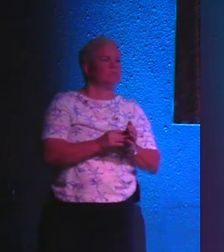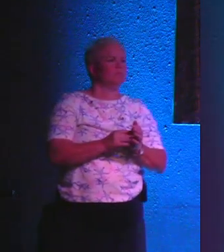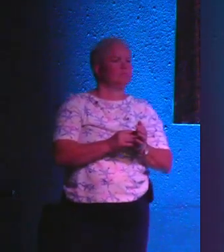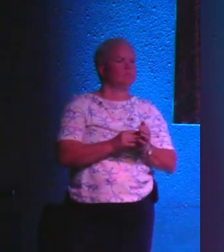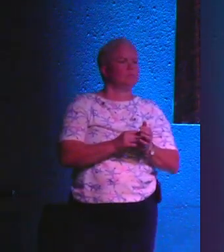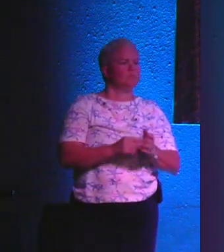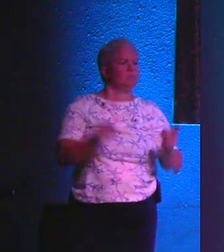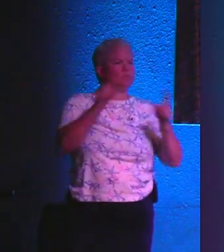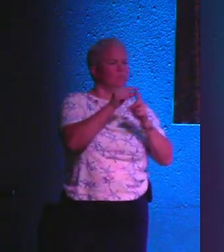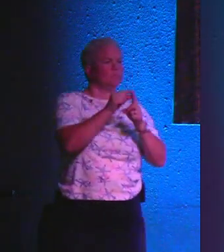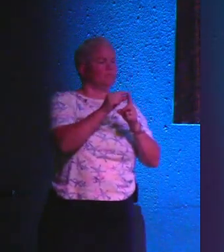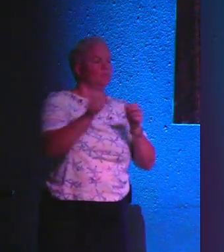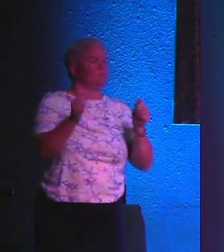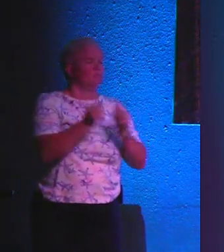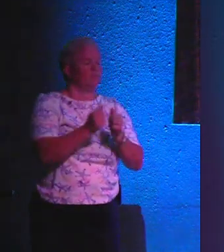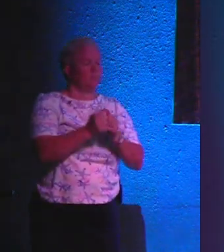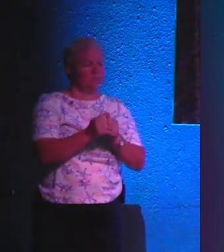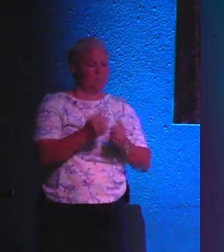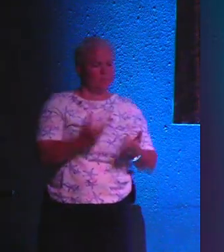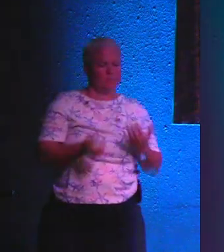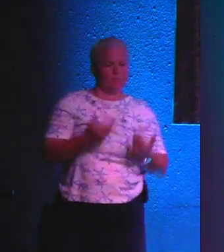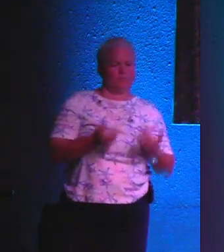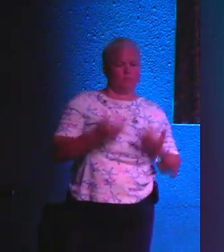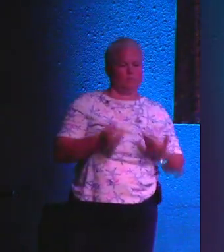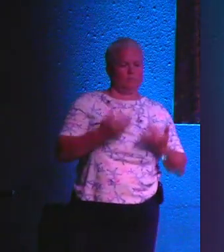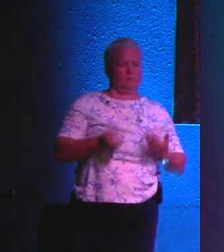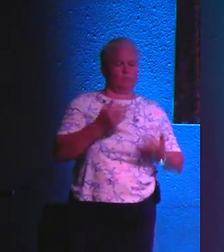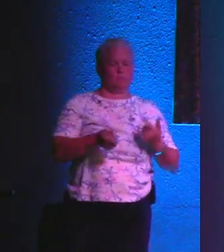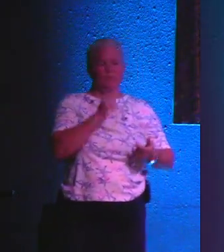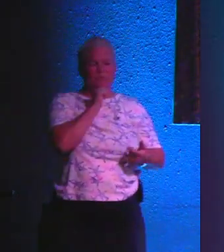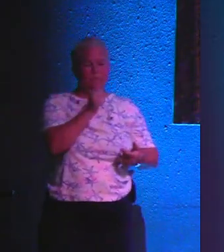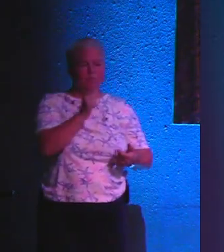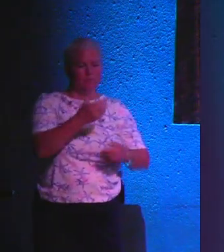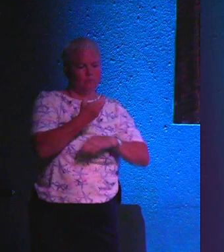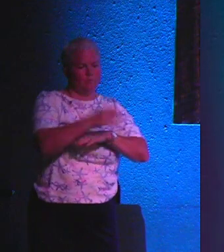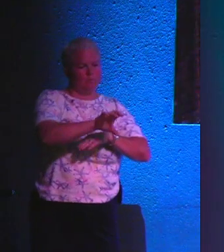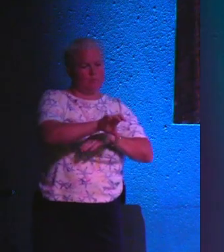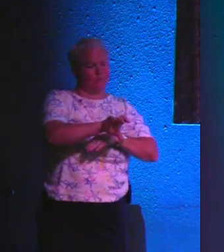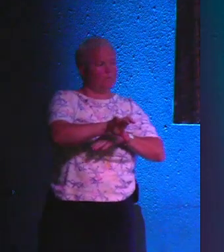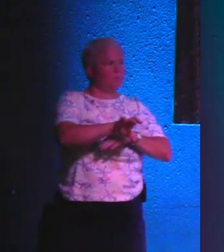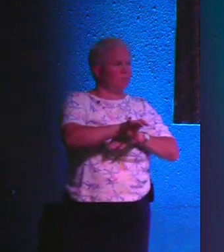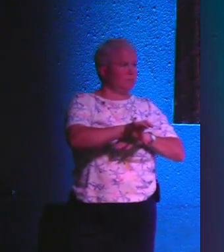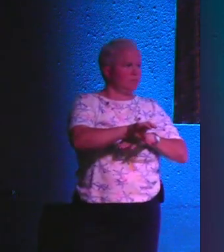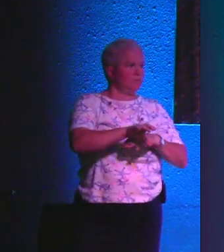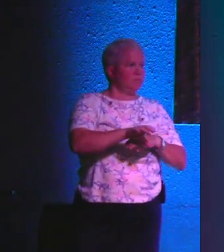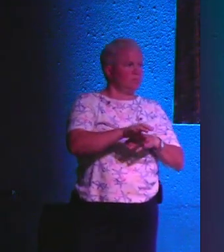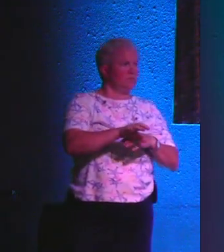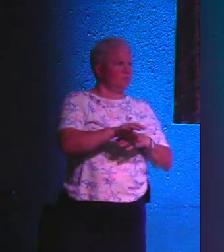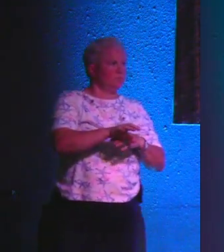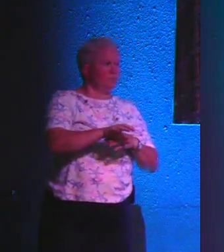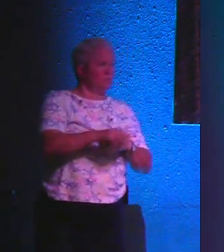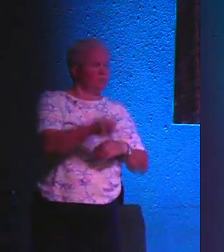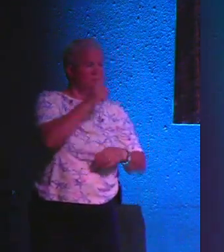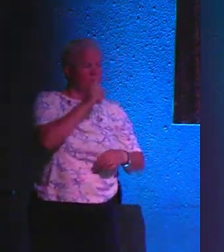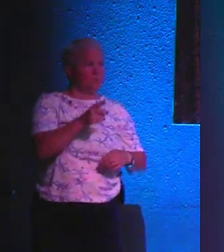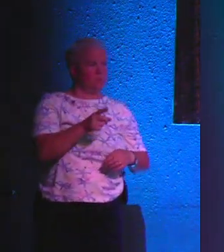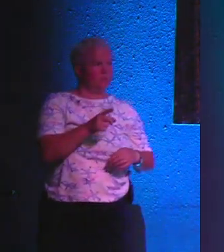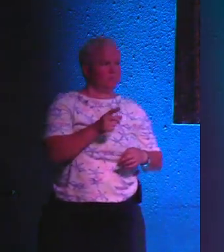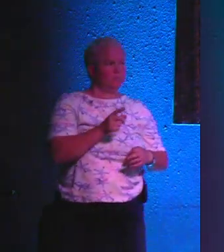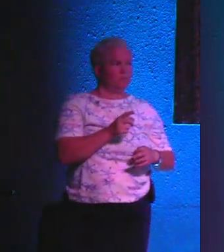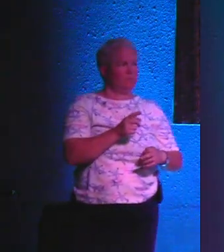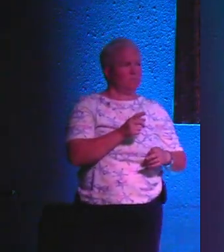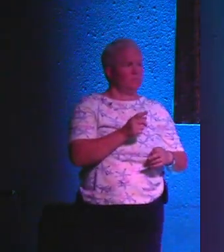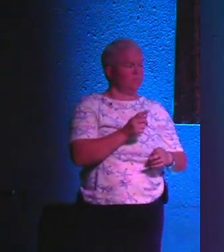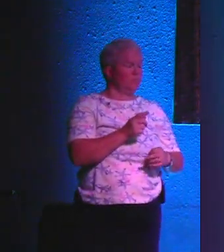in your word as much. Maybe that fire just isn't as hot. Maybe that fire has almost completely gone out. Maybe you're sitting in here saying, well